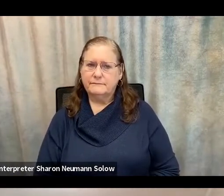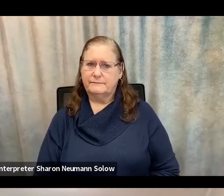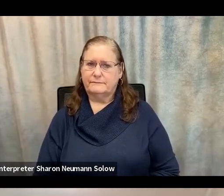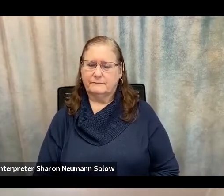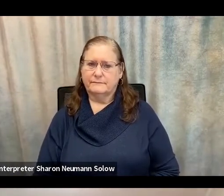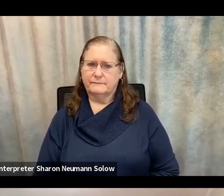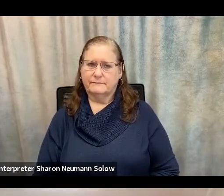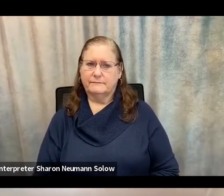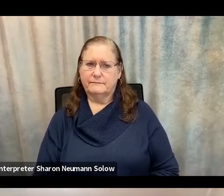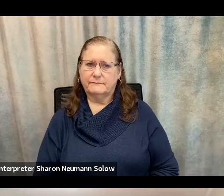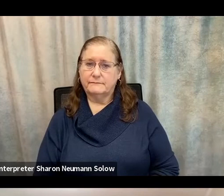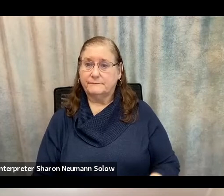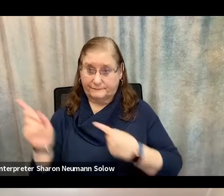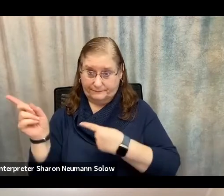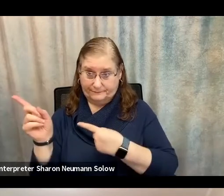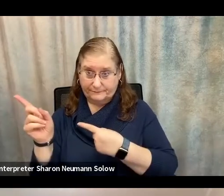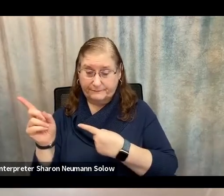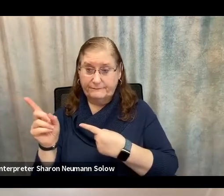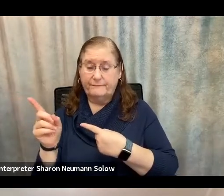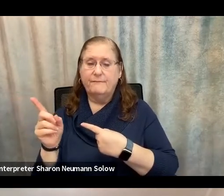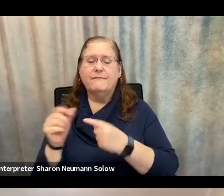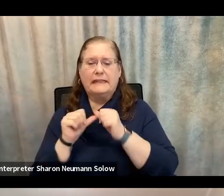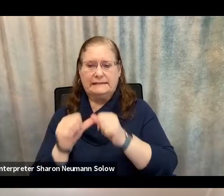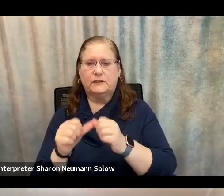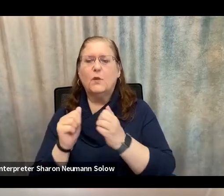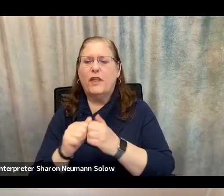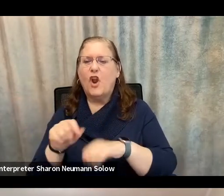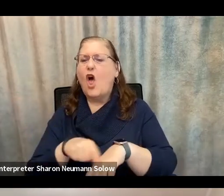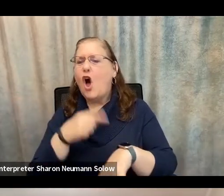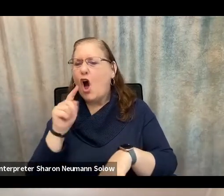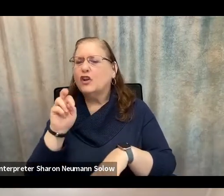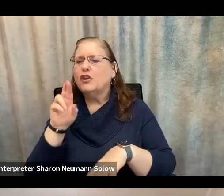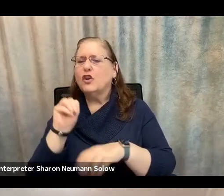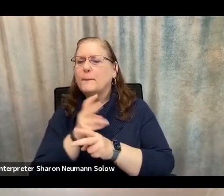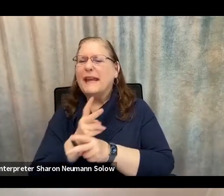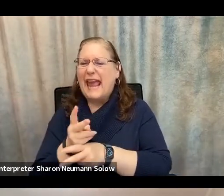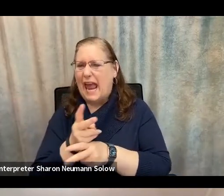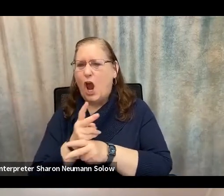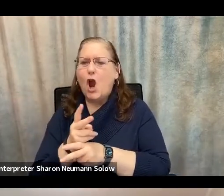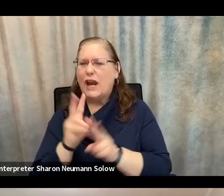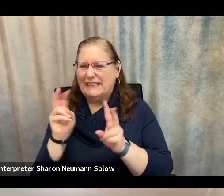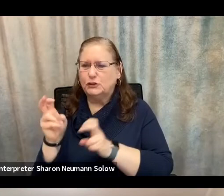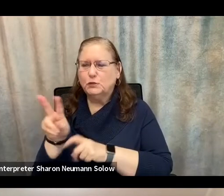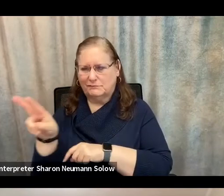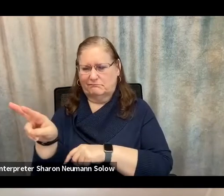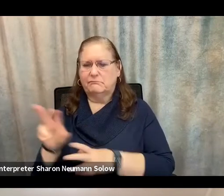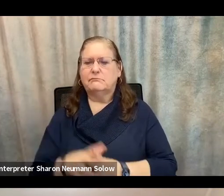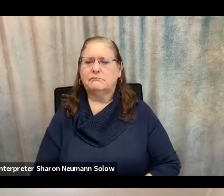So this slide is continuing on with long-term care issues, and I'll give you a moment to look it over.